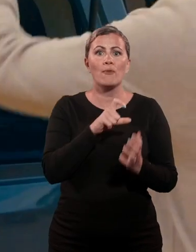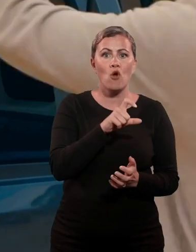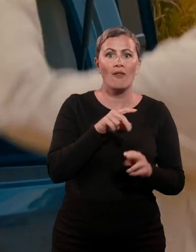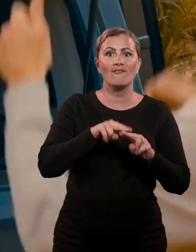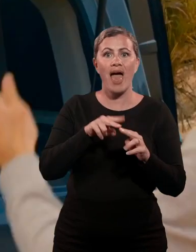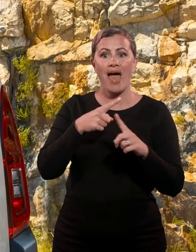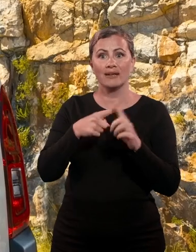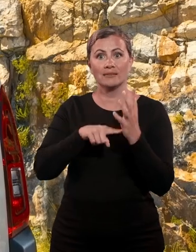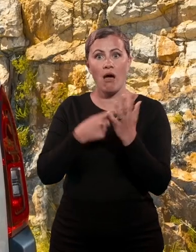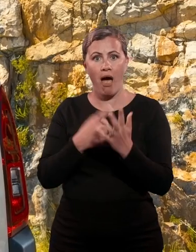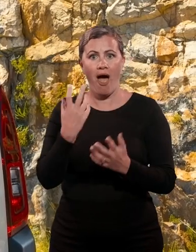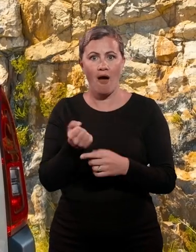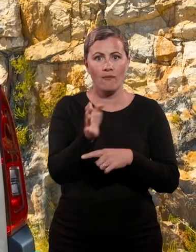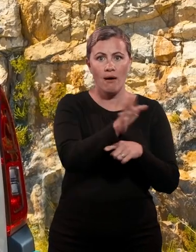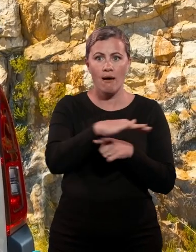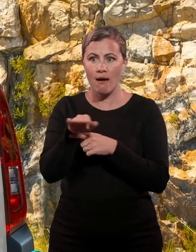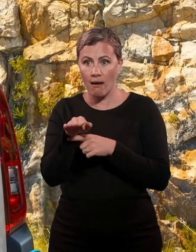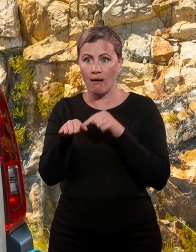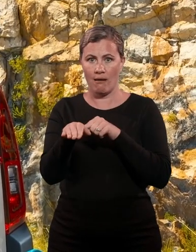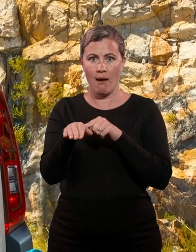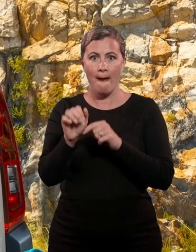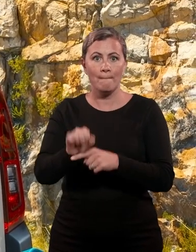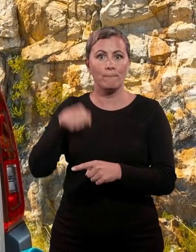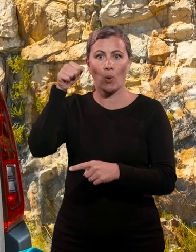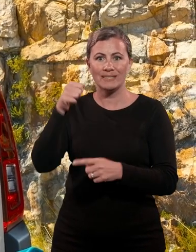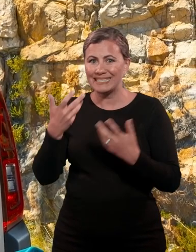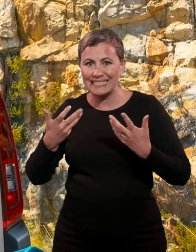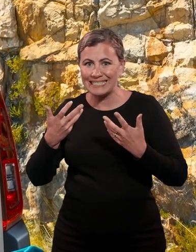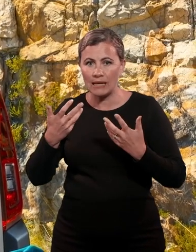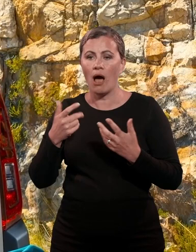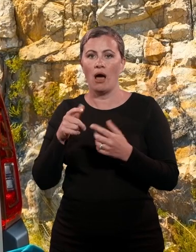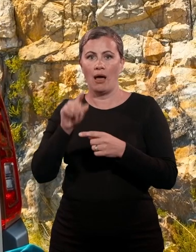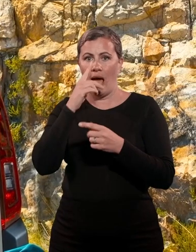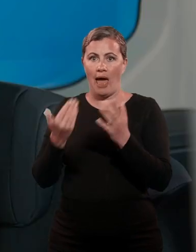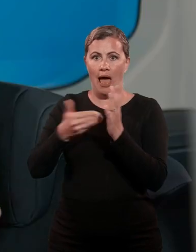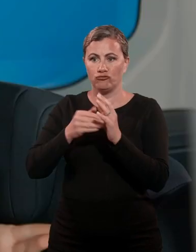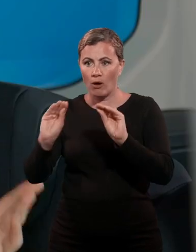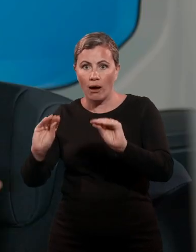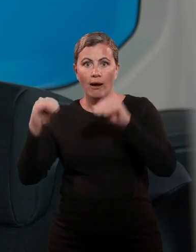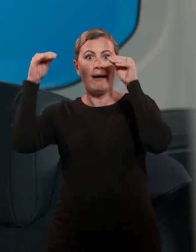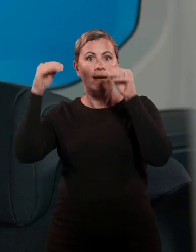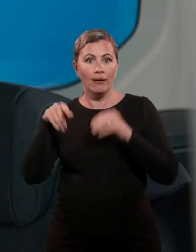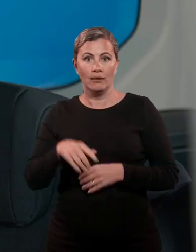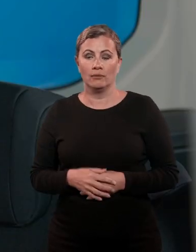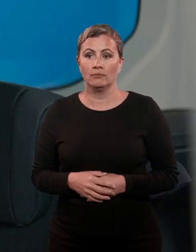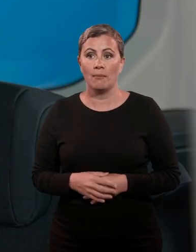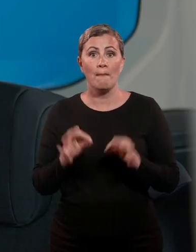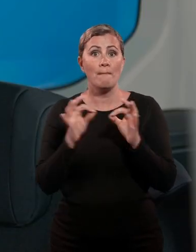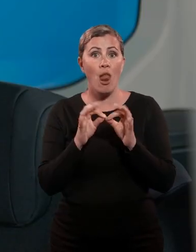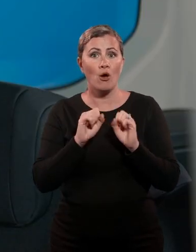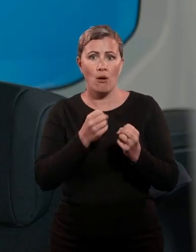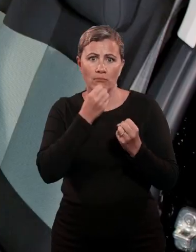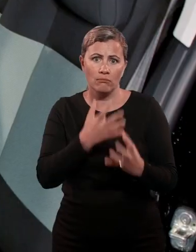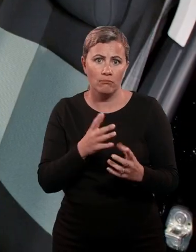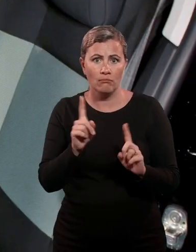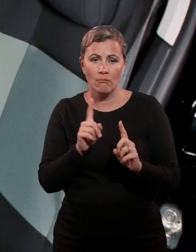an opening rear tailgate window, giving handy access to the boot if you're parked in a tight spot. A real bonus with Berlingo is that the